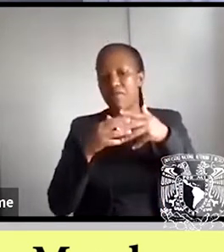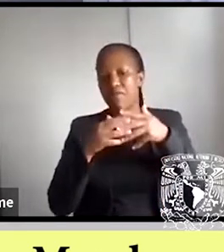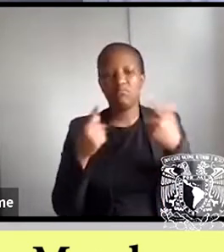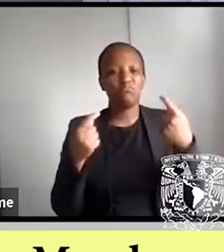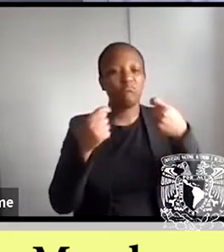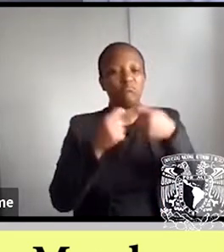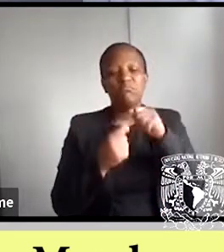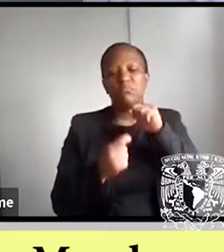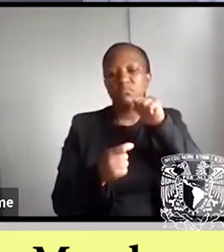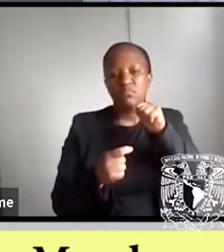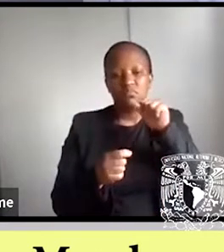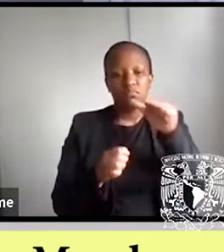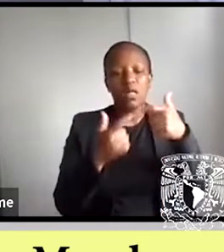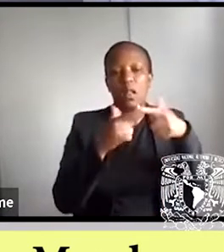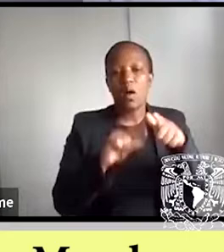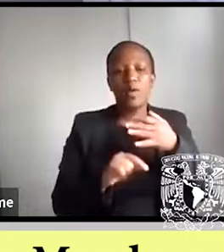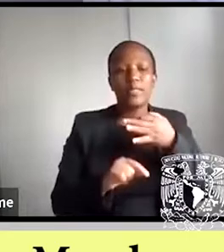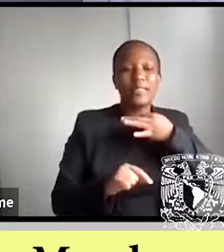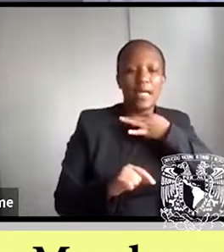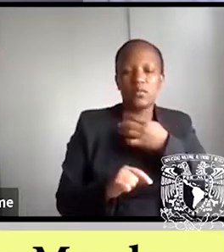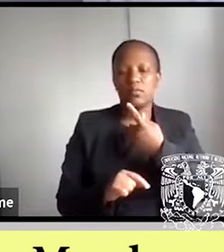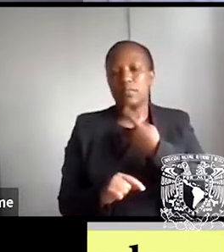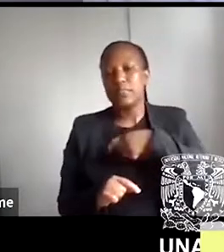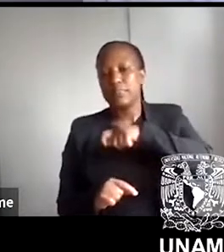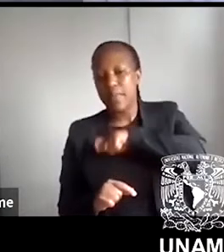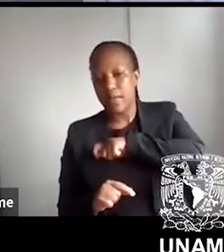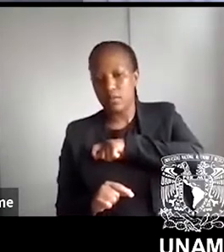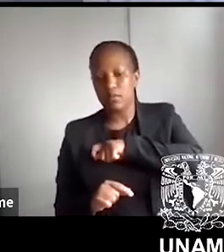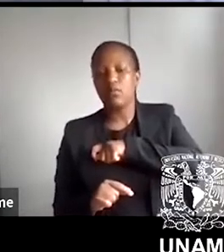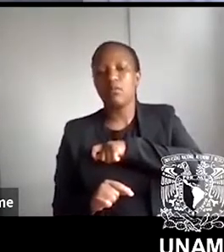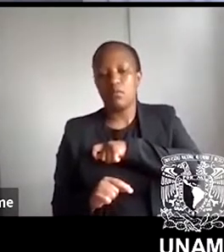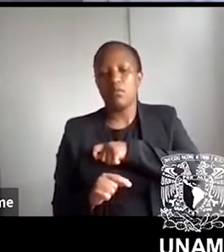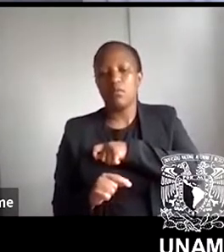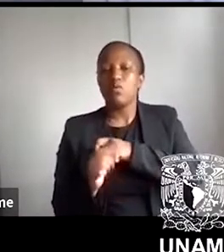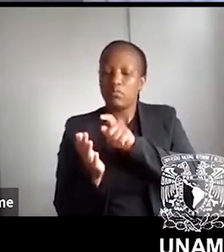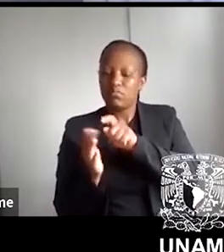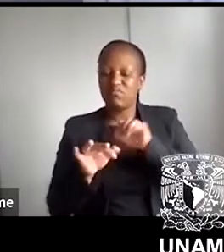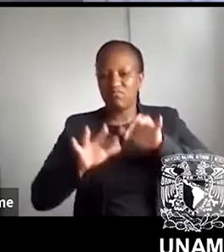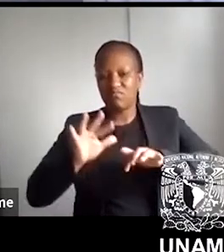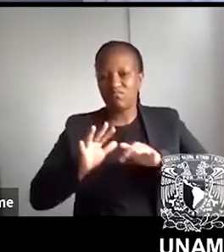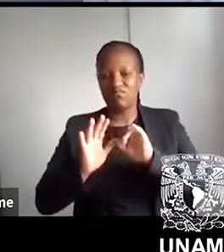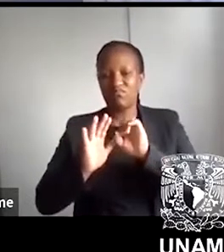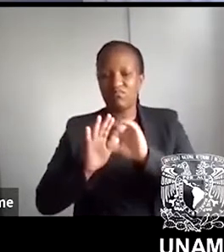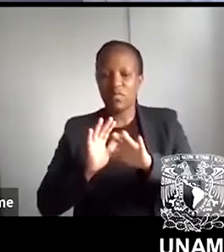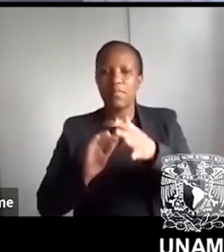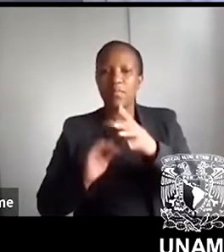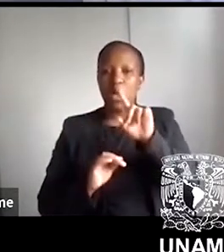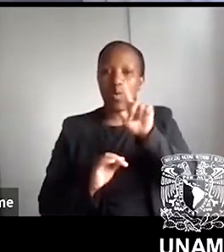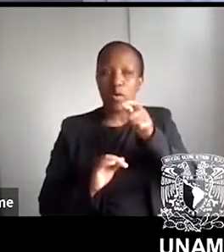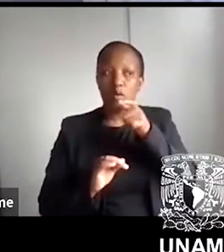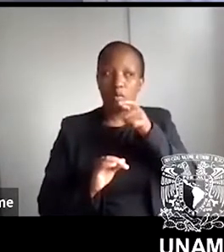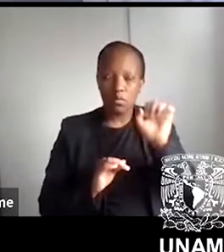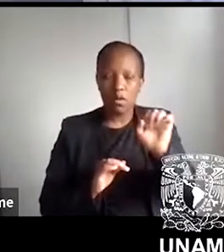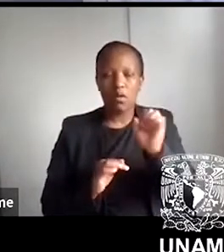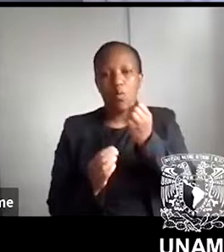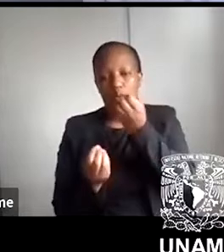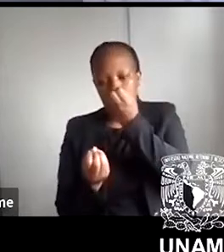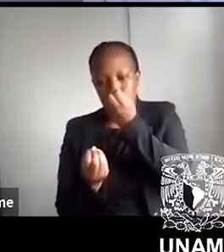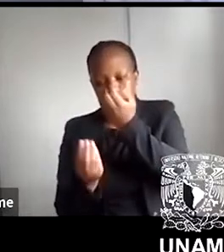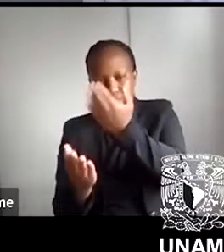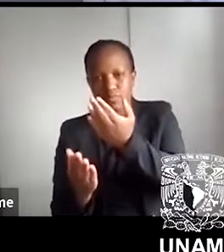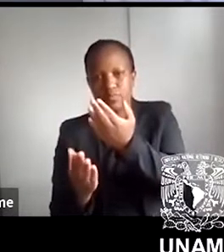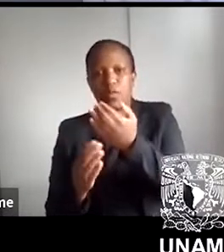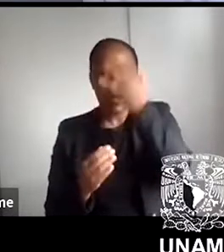English, and then I will pass the questions or your comments to the chat box to Professor Bronwyn. And well, without